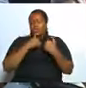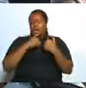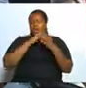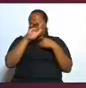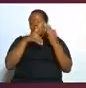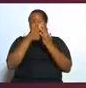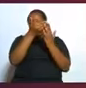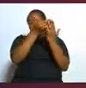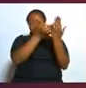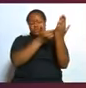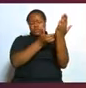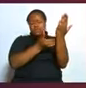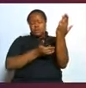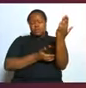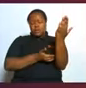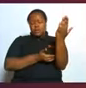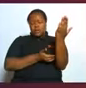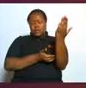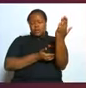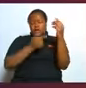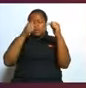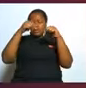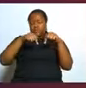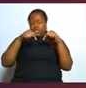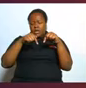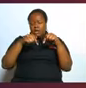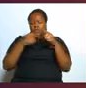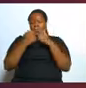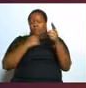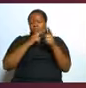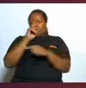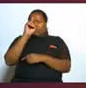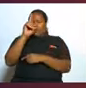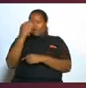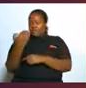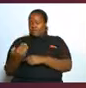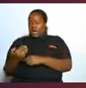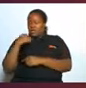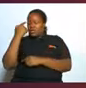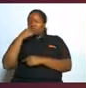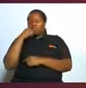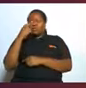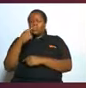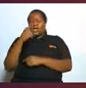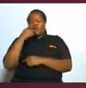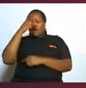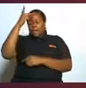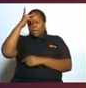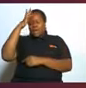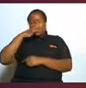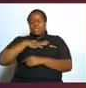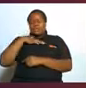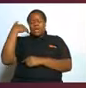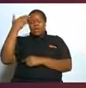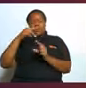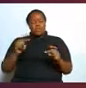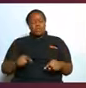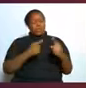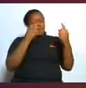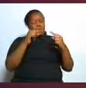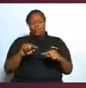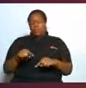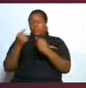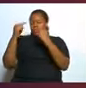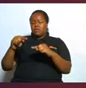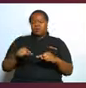tonight even from a child who's saying my parents seem to be constantly arguing with each other